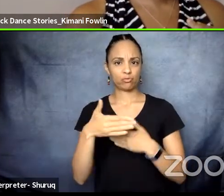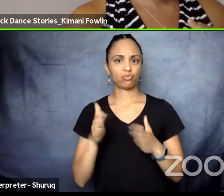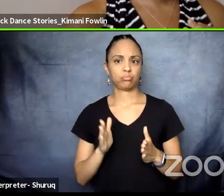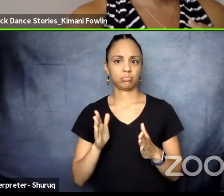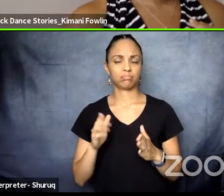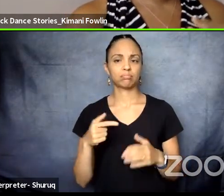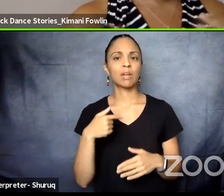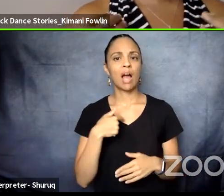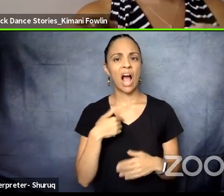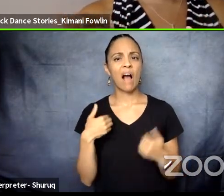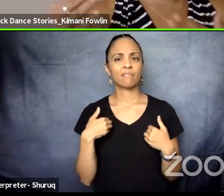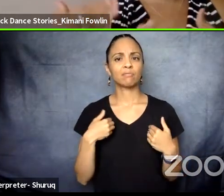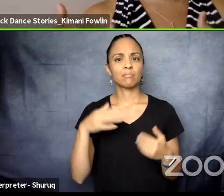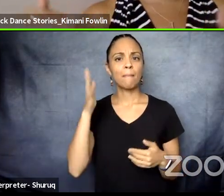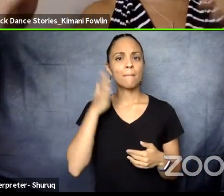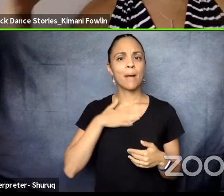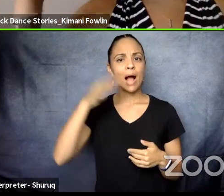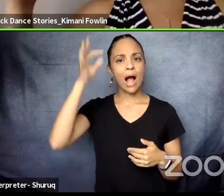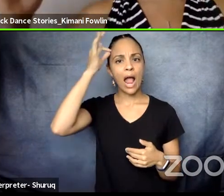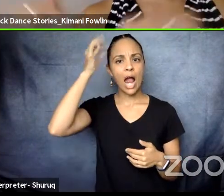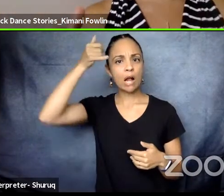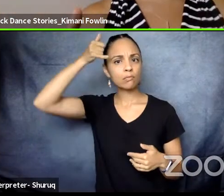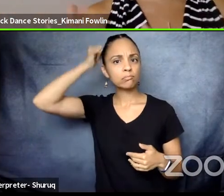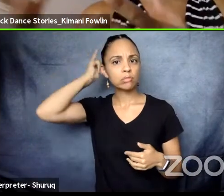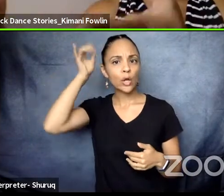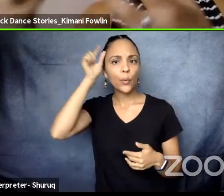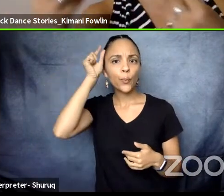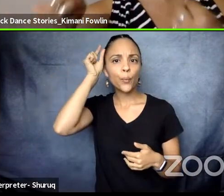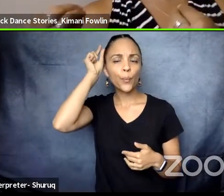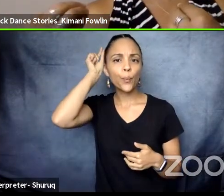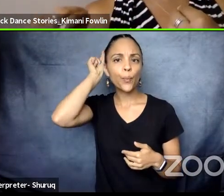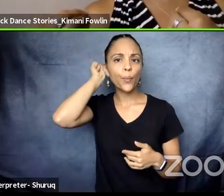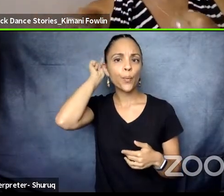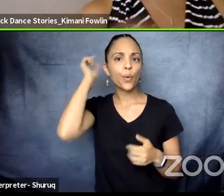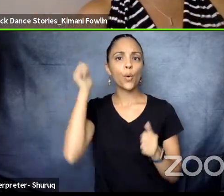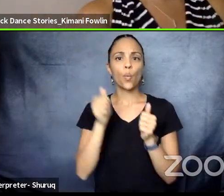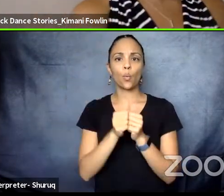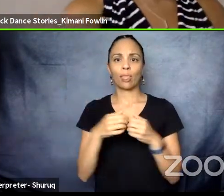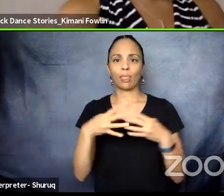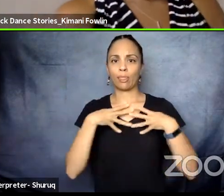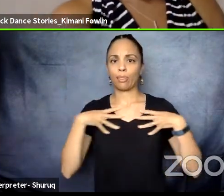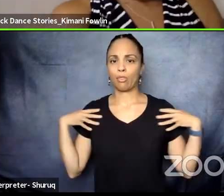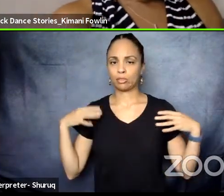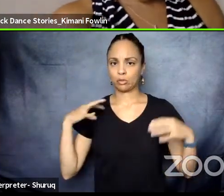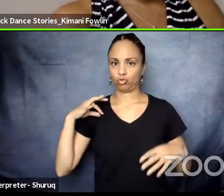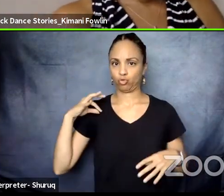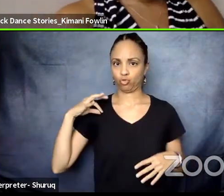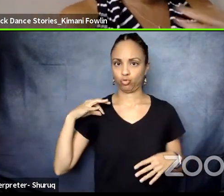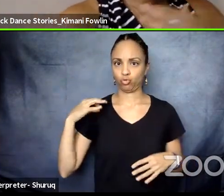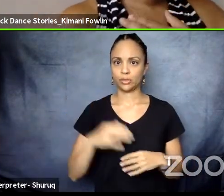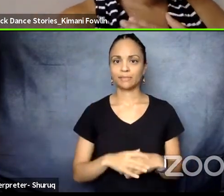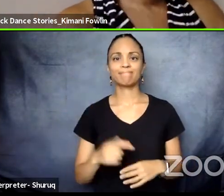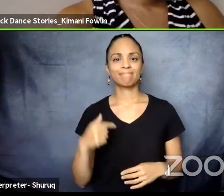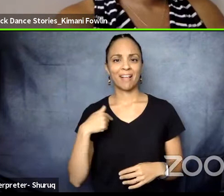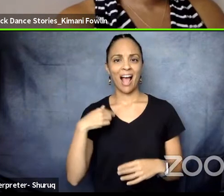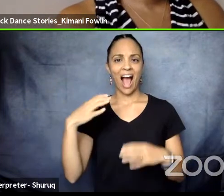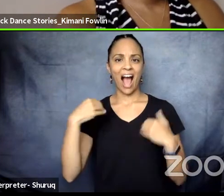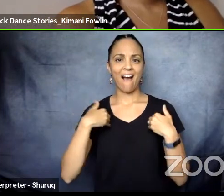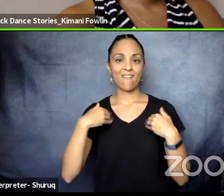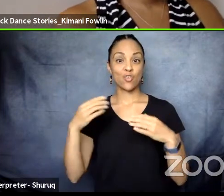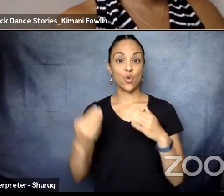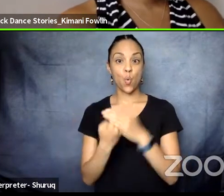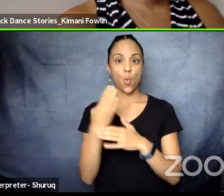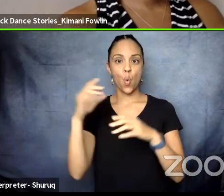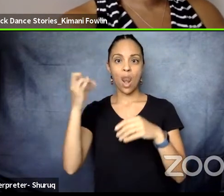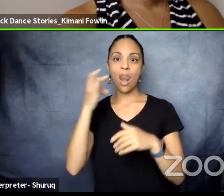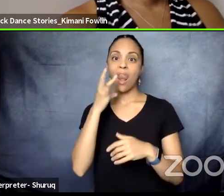dress, and I have my new lit ring, which gives great light. I am the granddaughter of